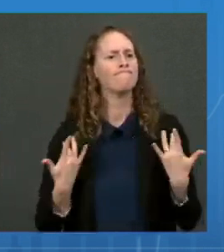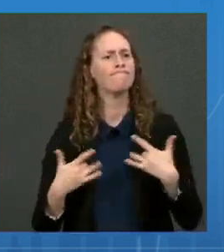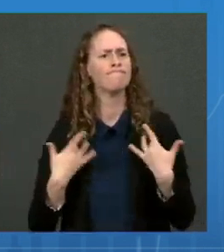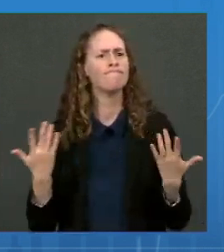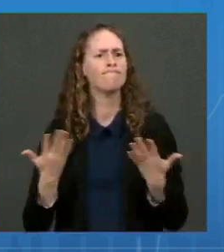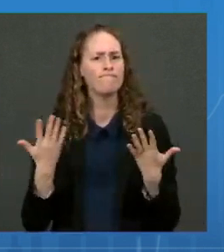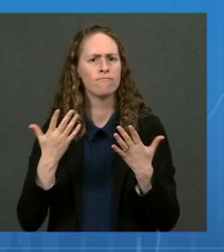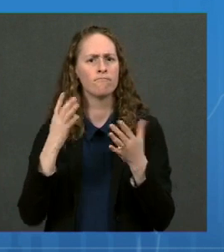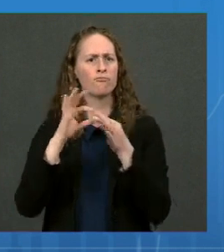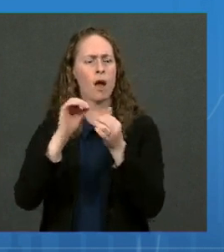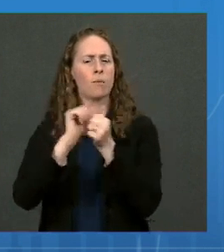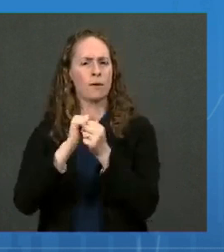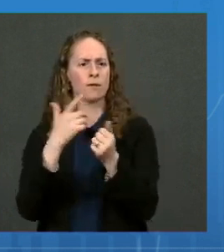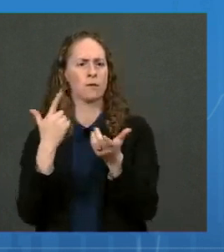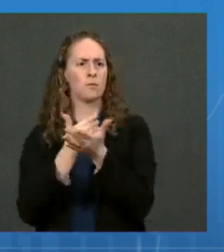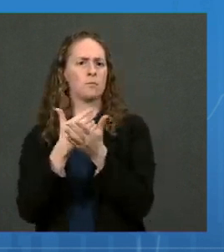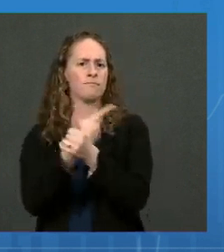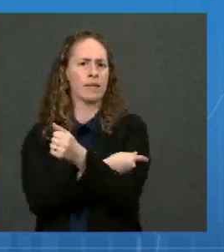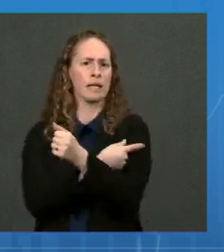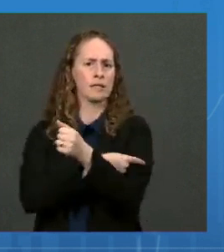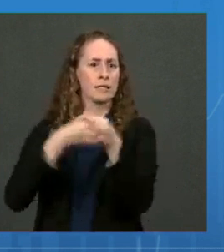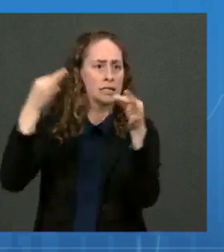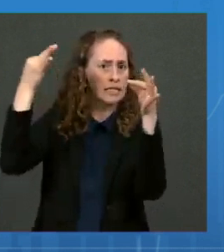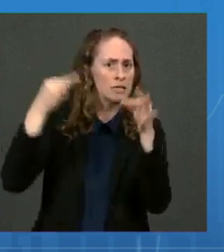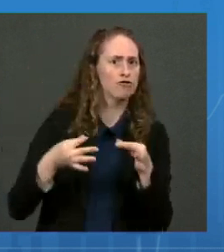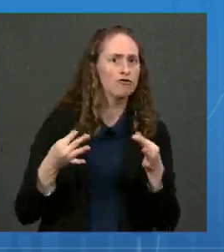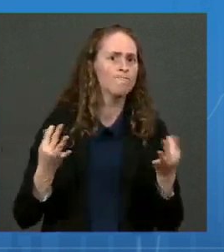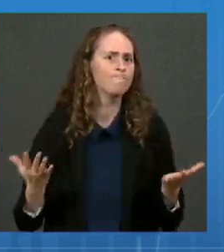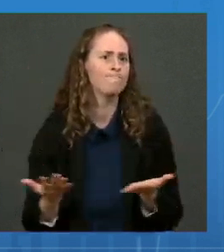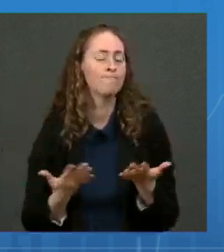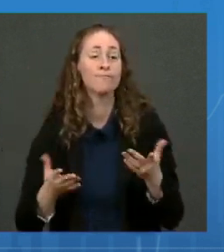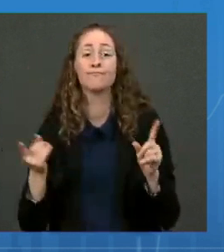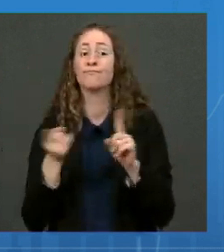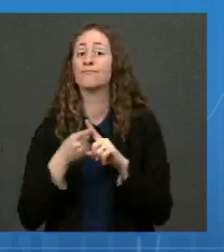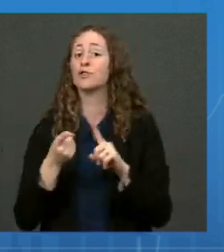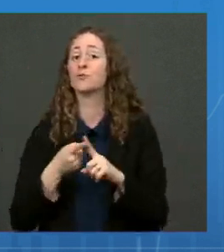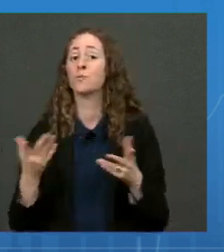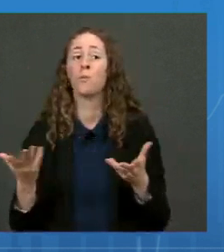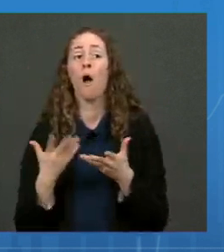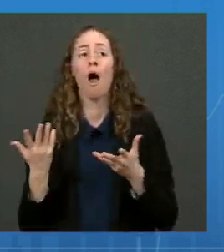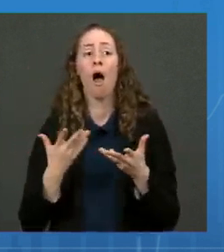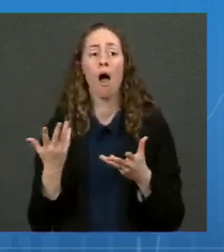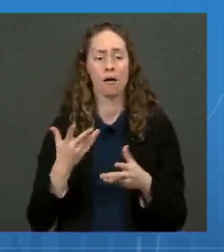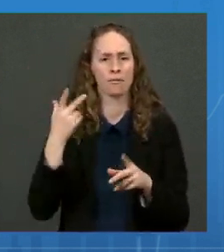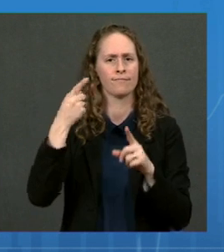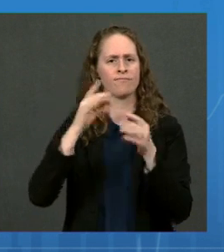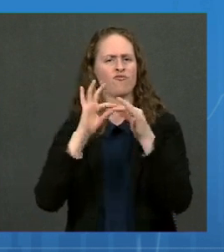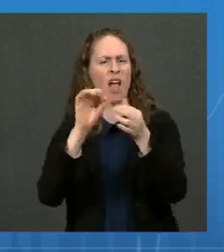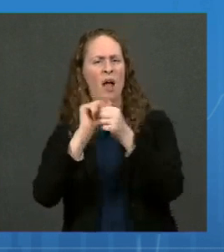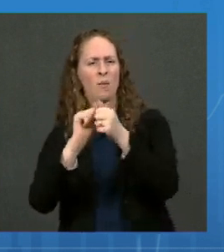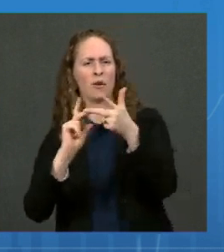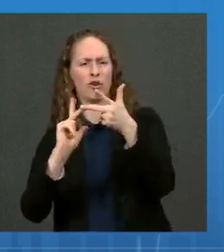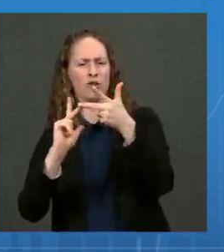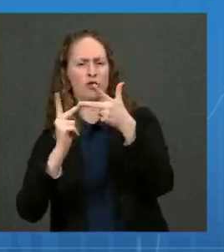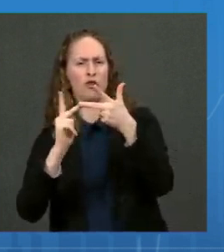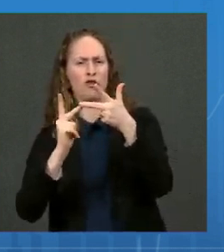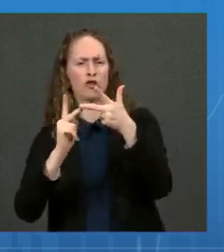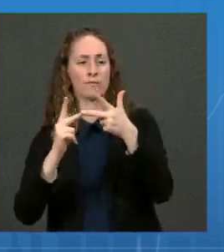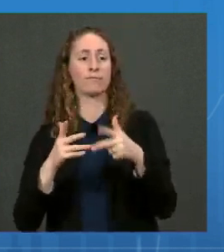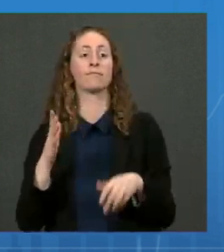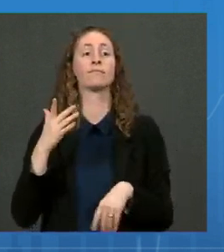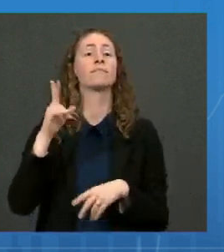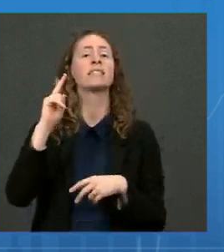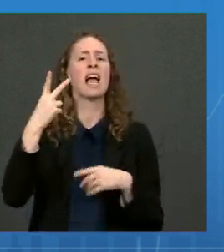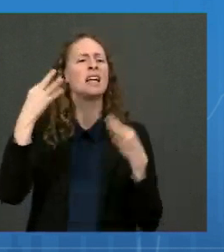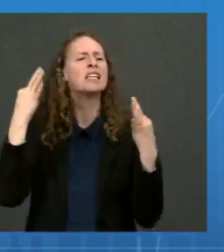decisions we're looking ahead to in the next month. Number one, decisions about boosters. And number two, decisions about the Pfizer vaccine